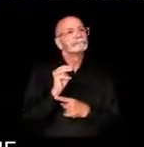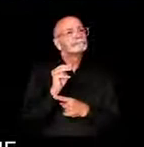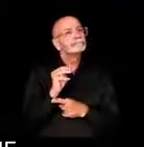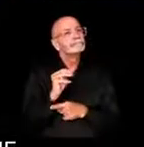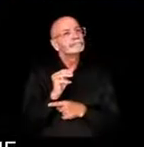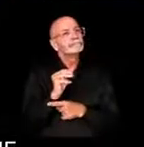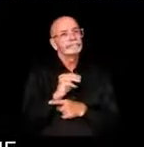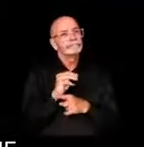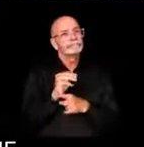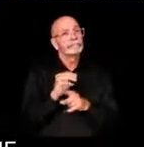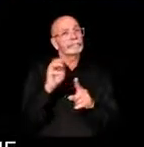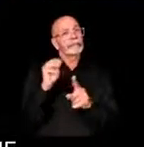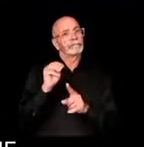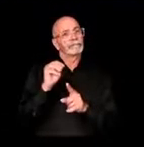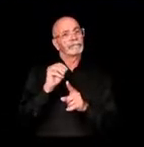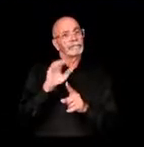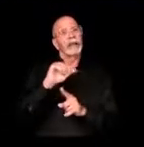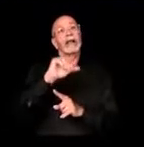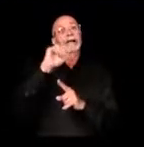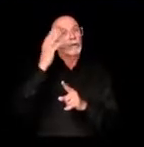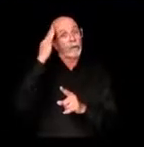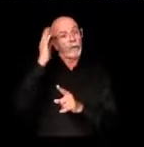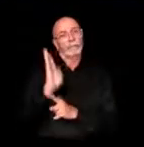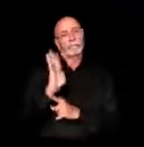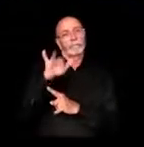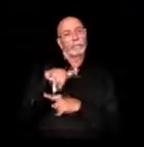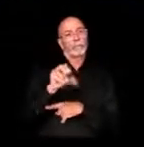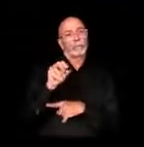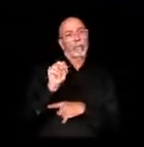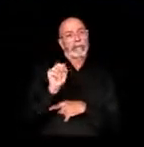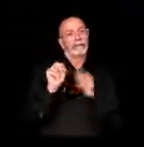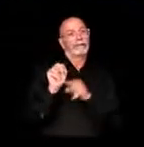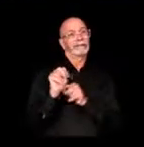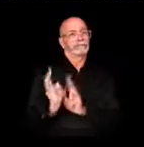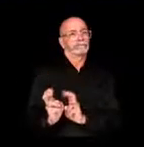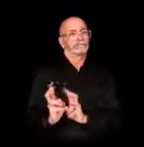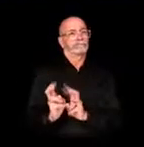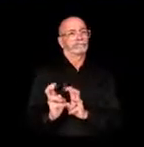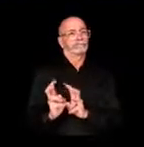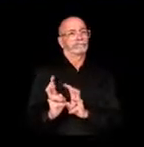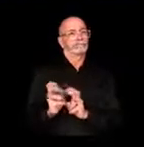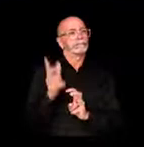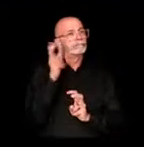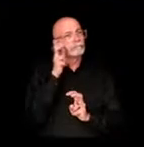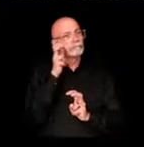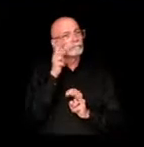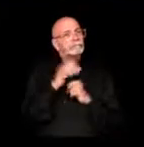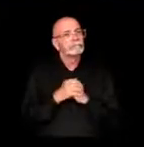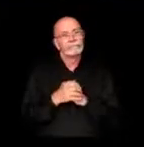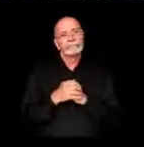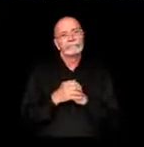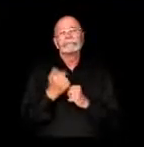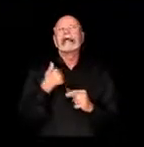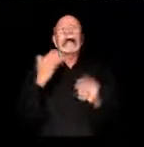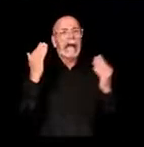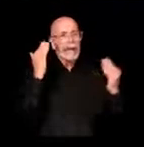I am aware that Mr. Bryan had recorded,